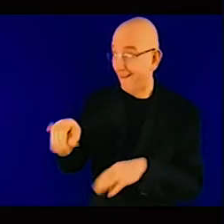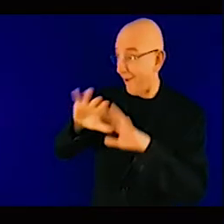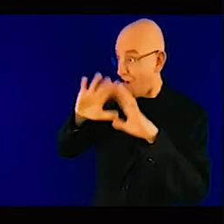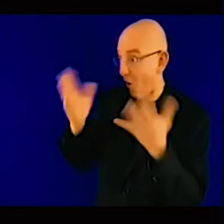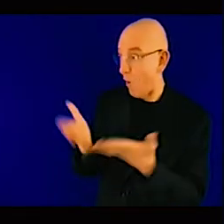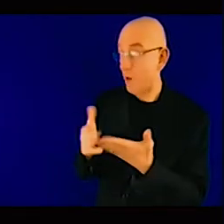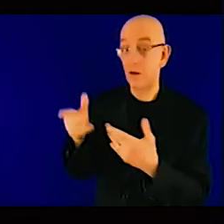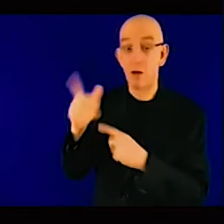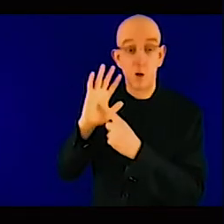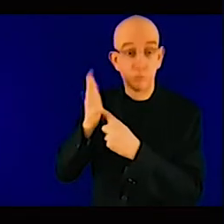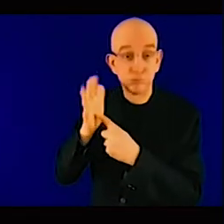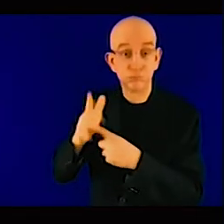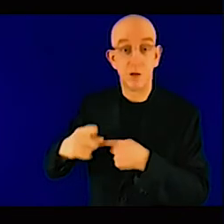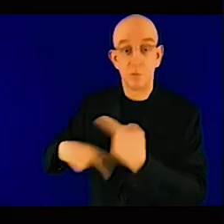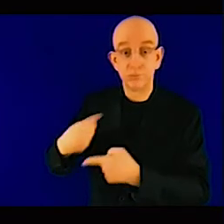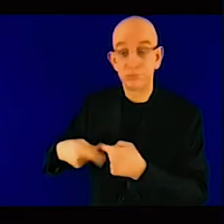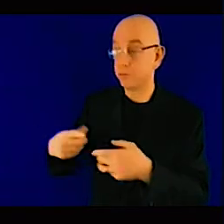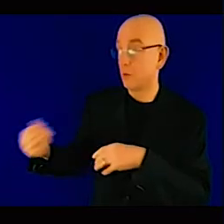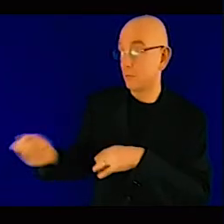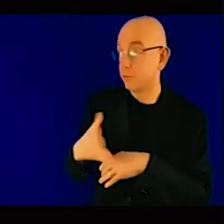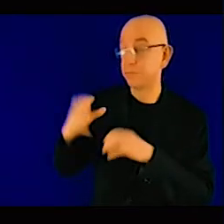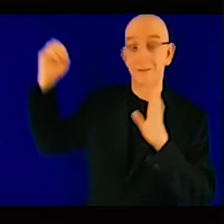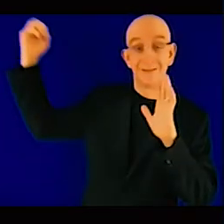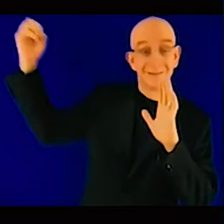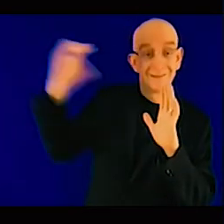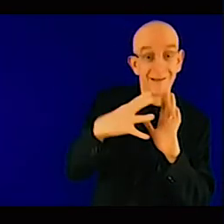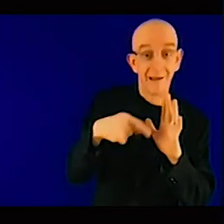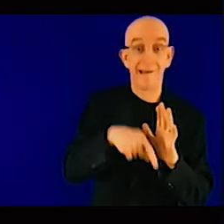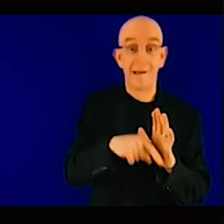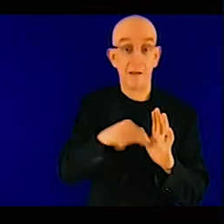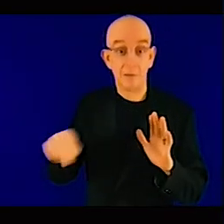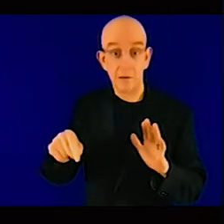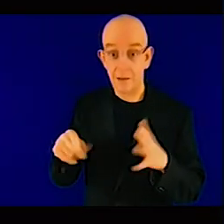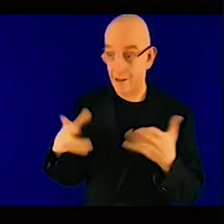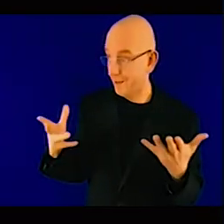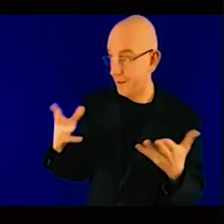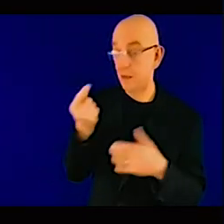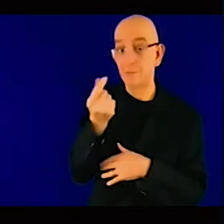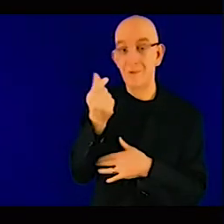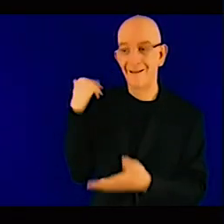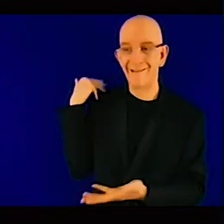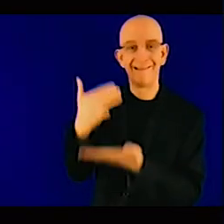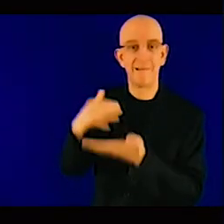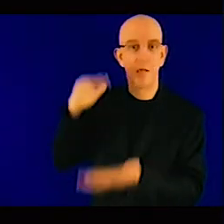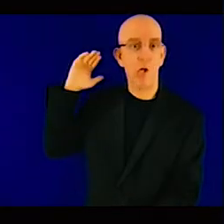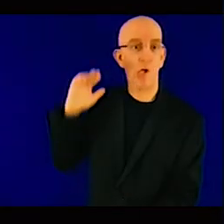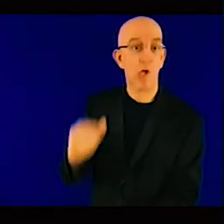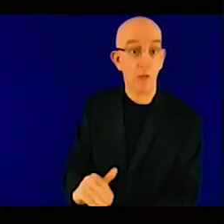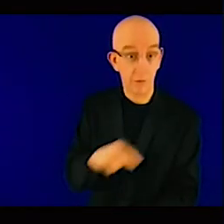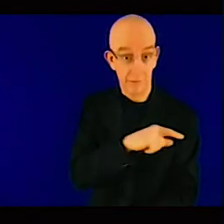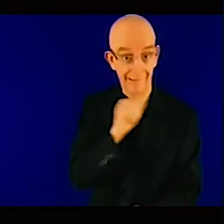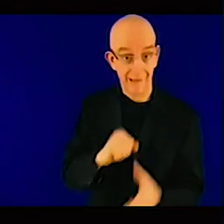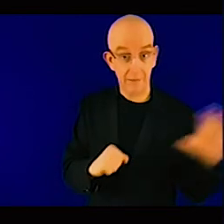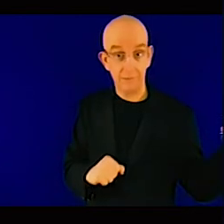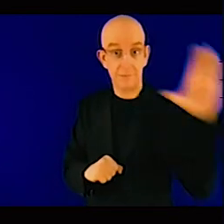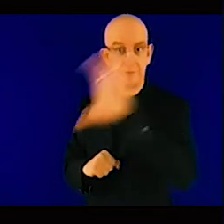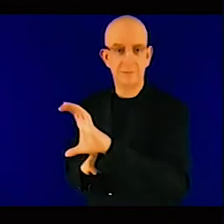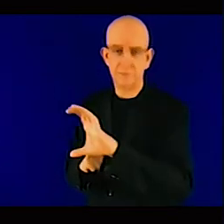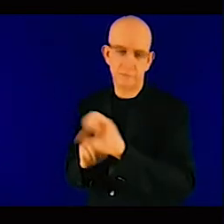in a lot of countries it's not it's maybe only in South Africa where they're doing that where it might bridge deficit but it's not going to bridge that deficit